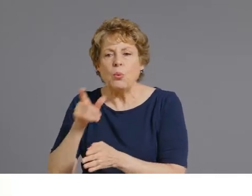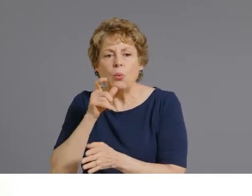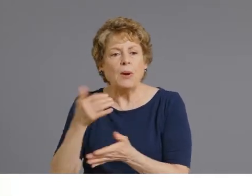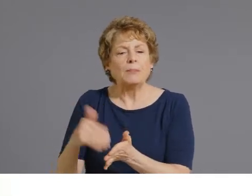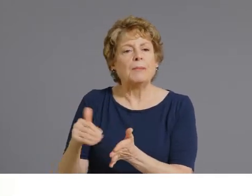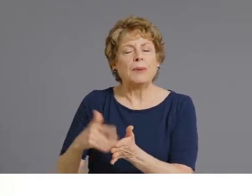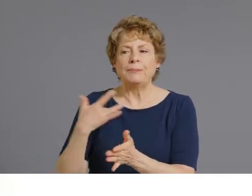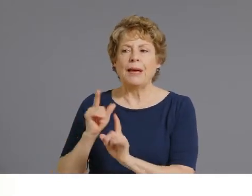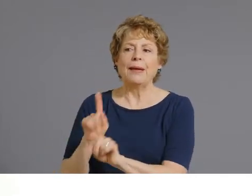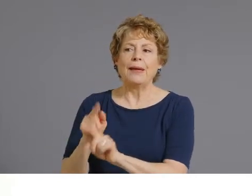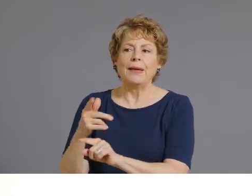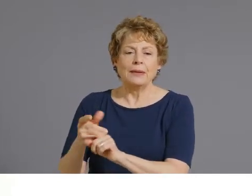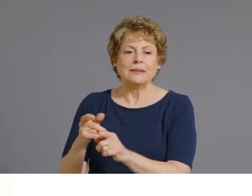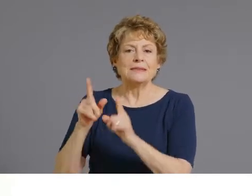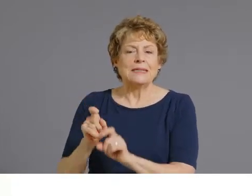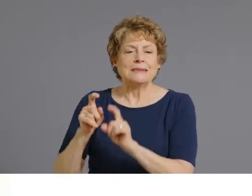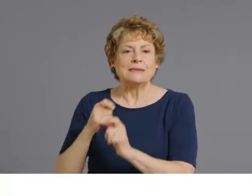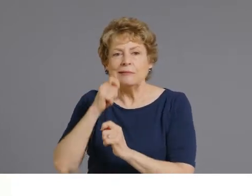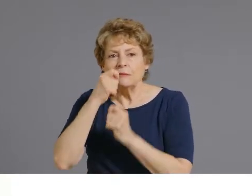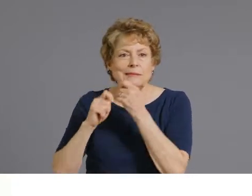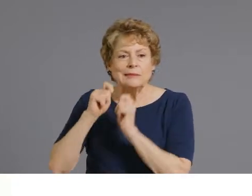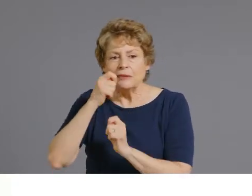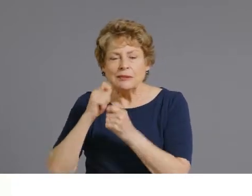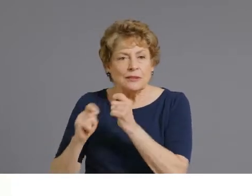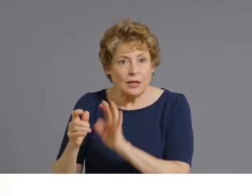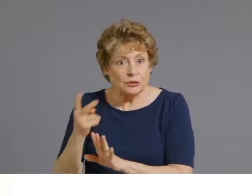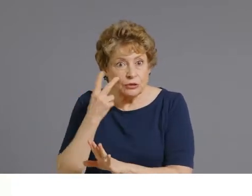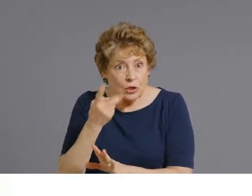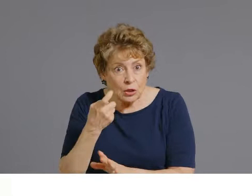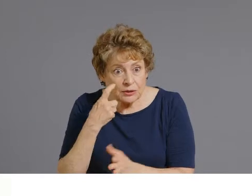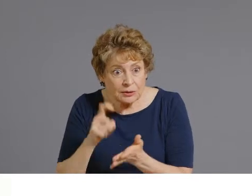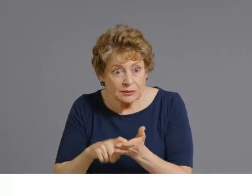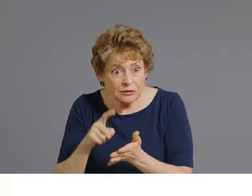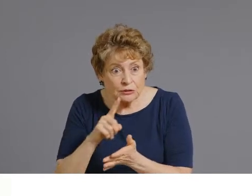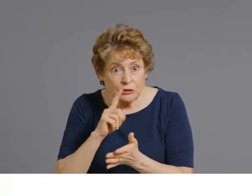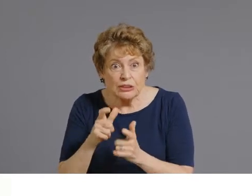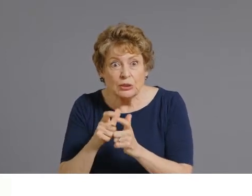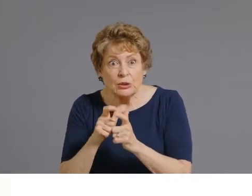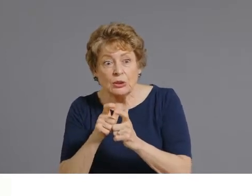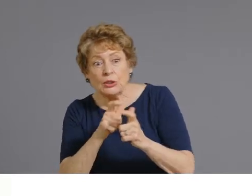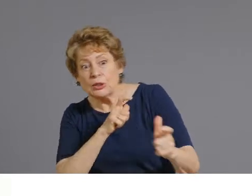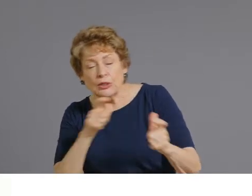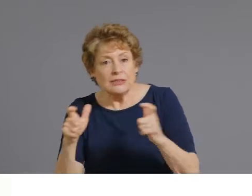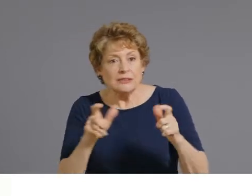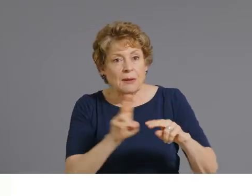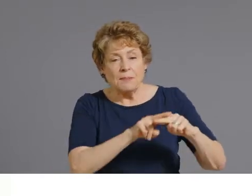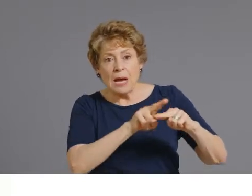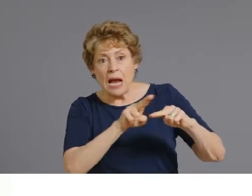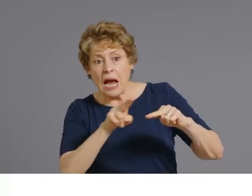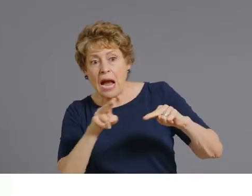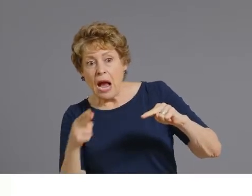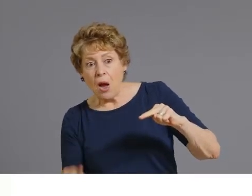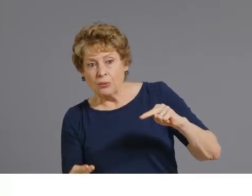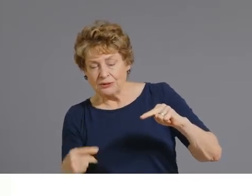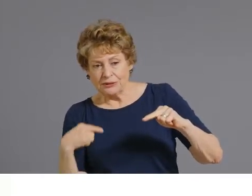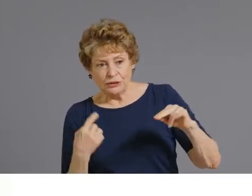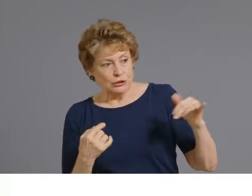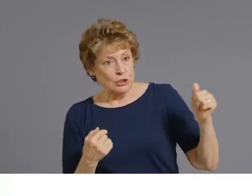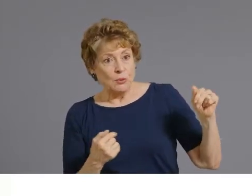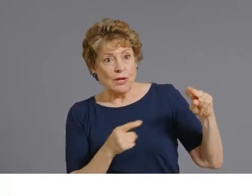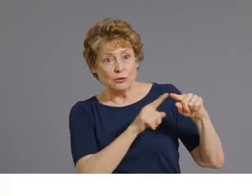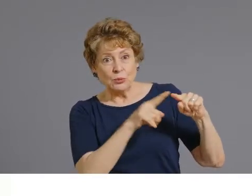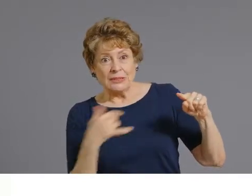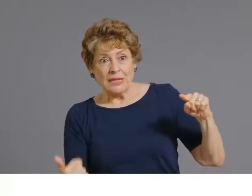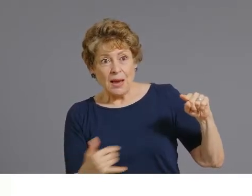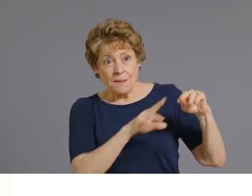prior. We saw a significant decrease from the beginning of January through the first three months of the year, a stable